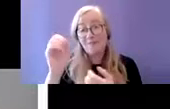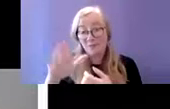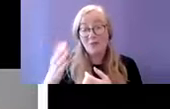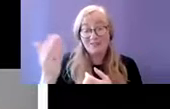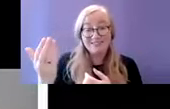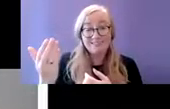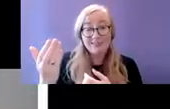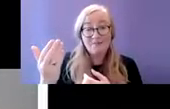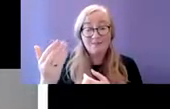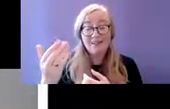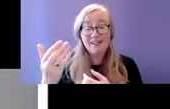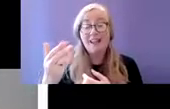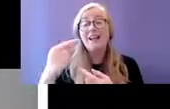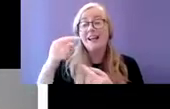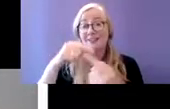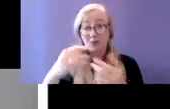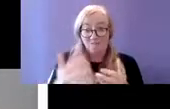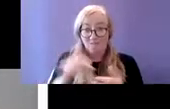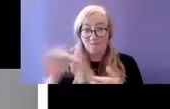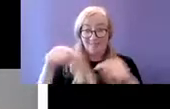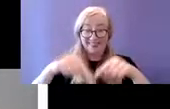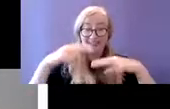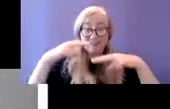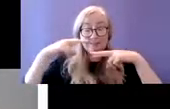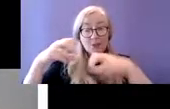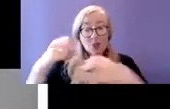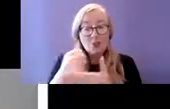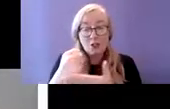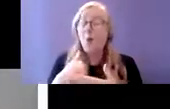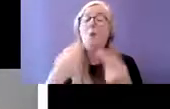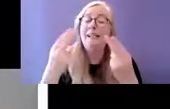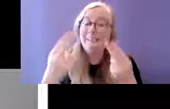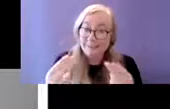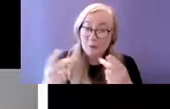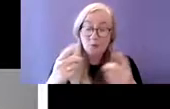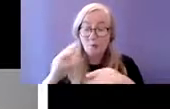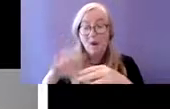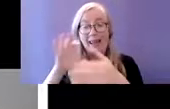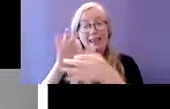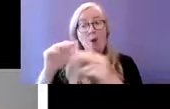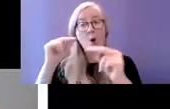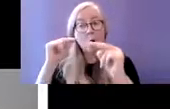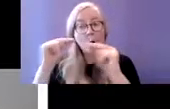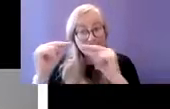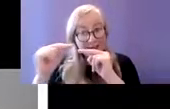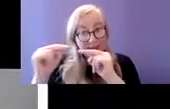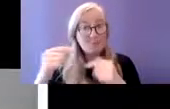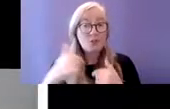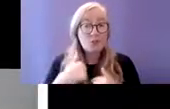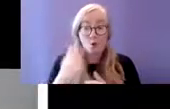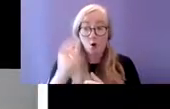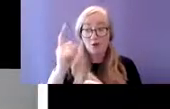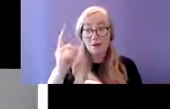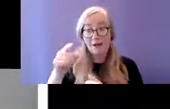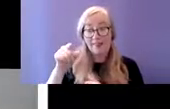study we need to do a lot more in relation to autism and we would recommend that that is spread out and offered to